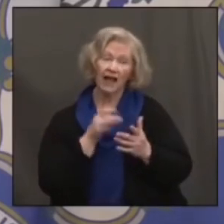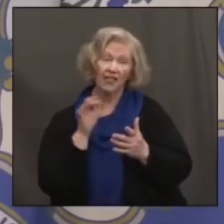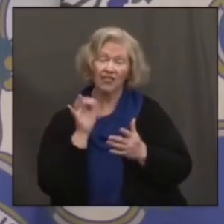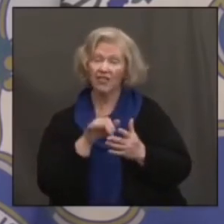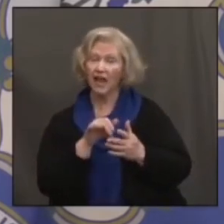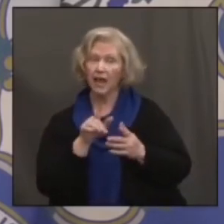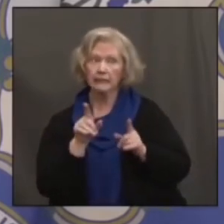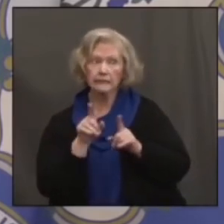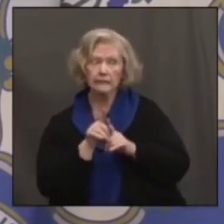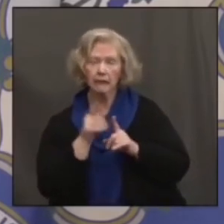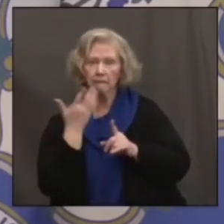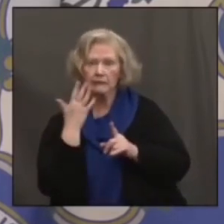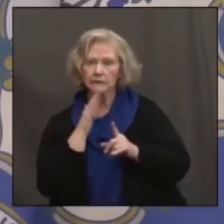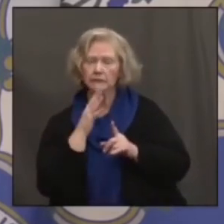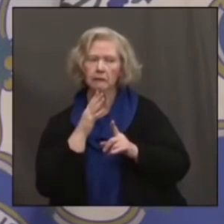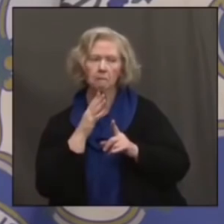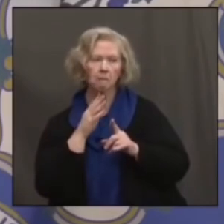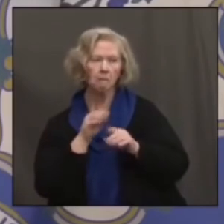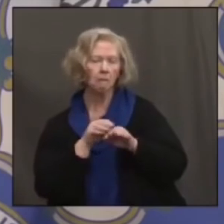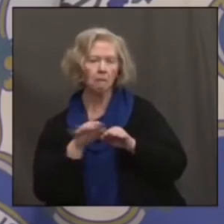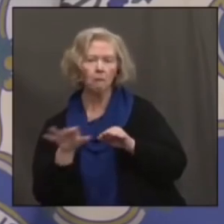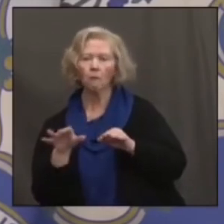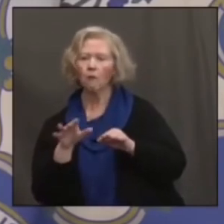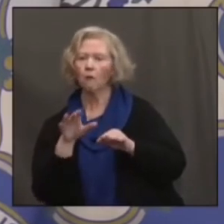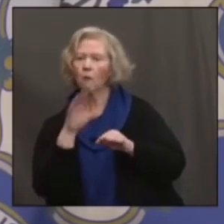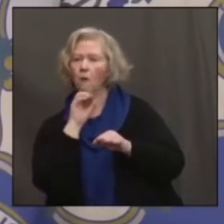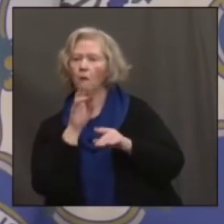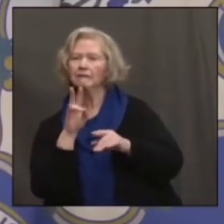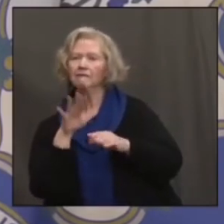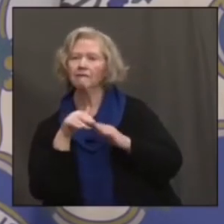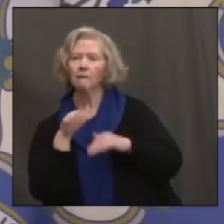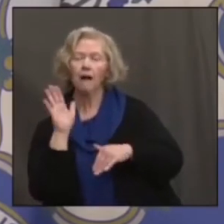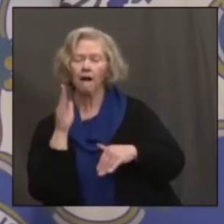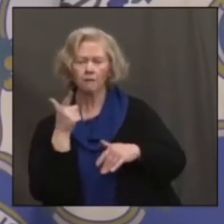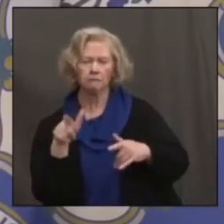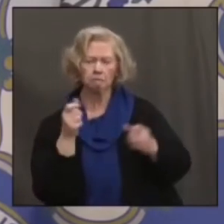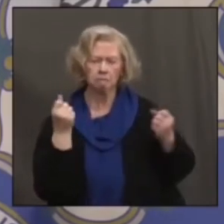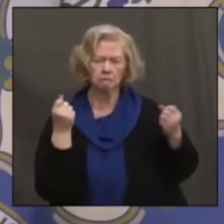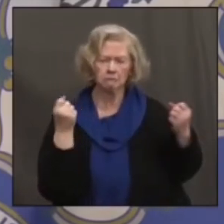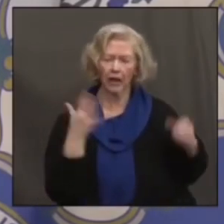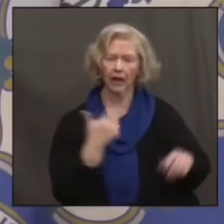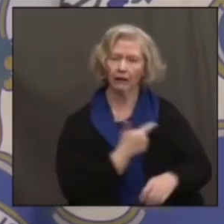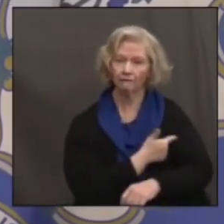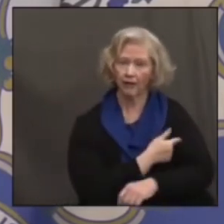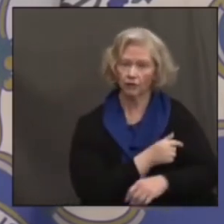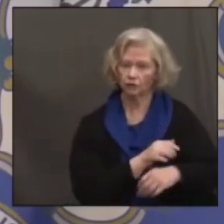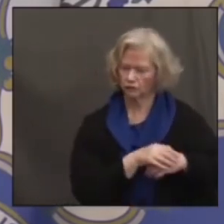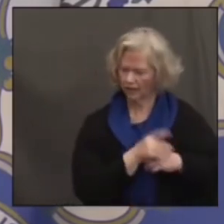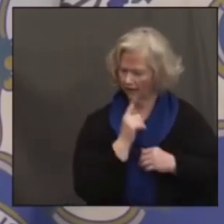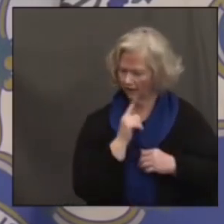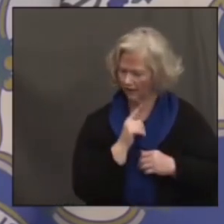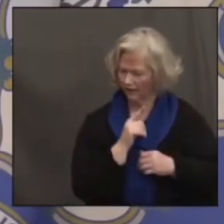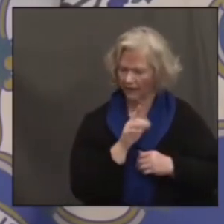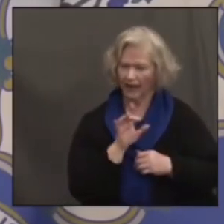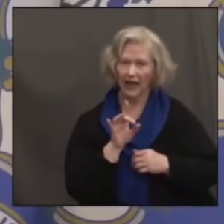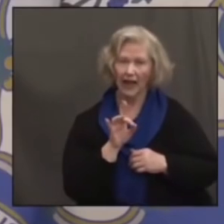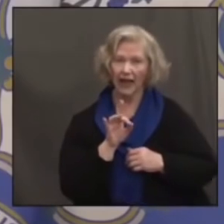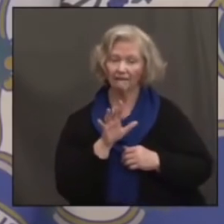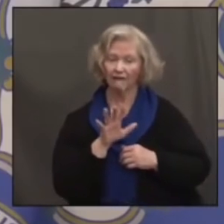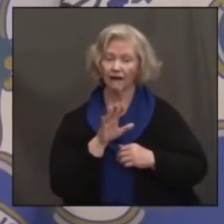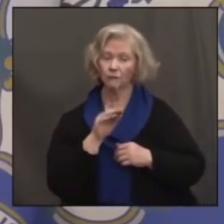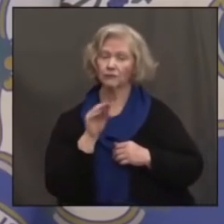same trends in the 75 and above because they've been overwhelmingly vaccinated, a group where, what was it, 85% of our fatalities